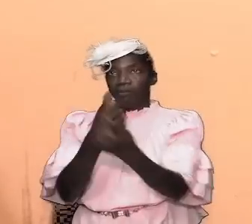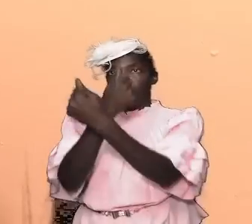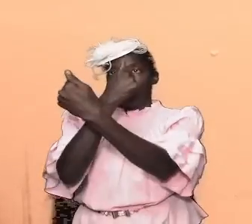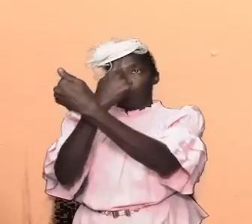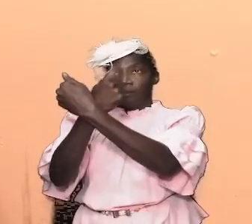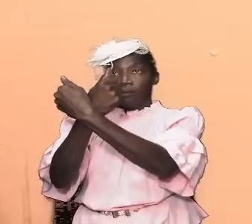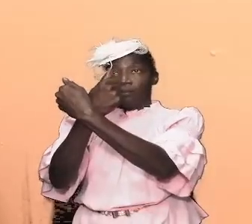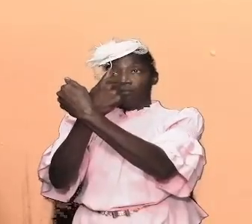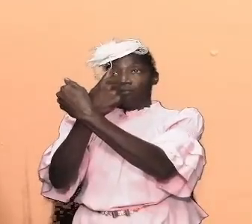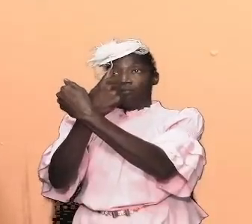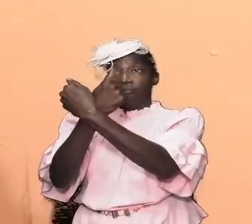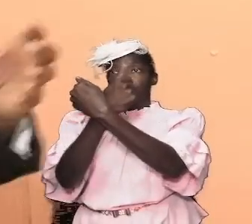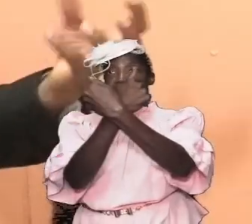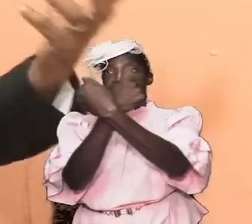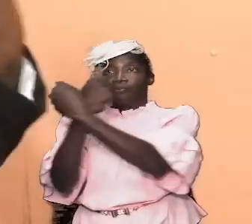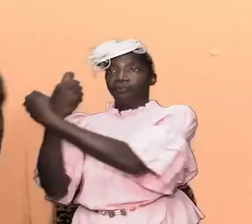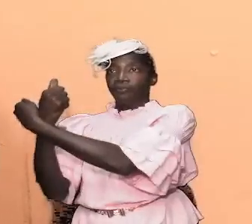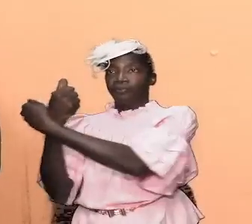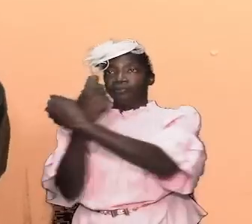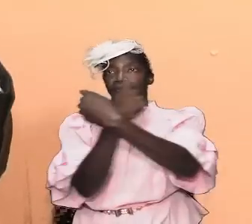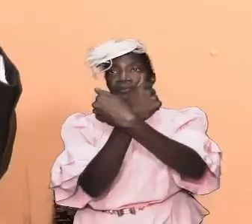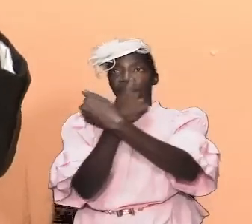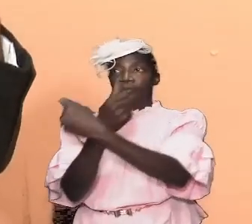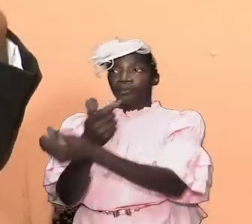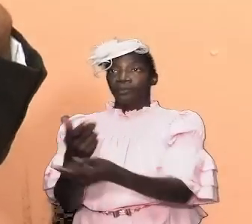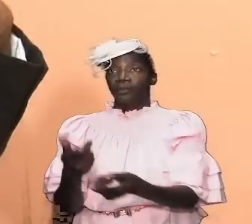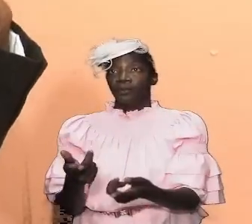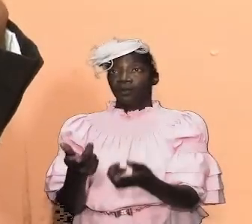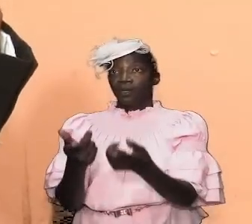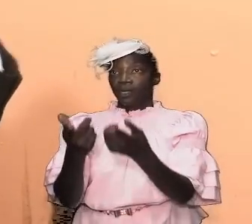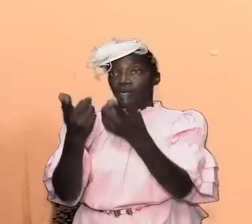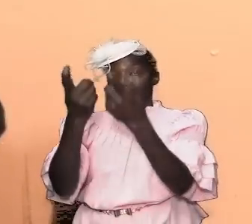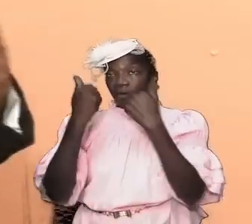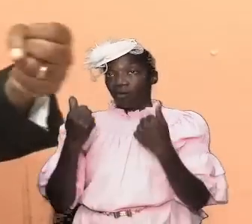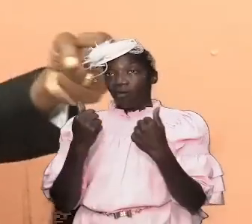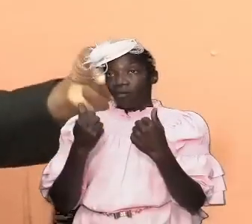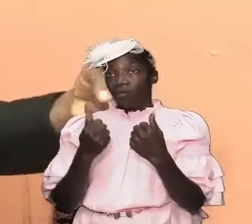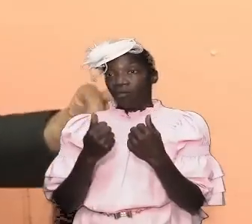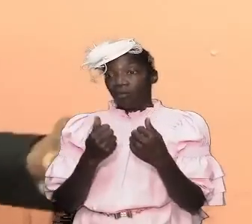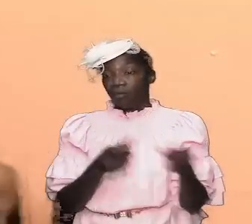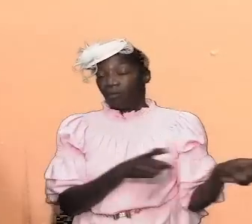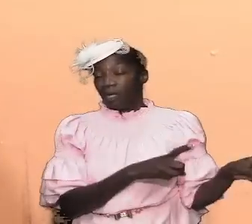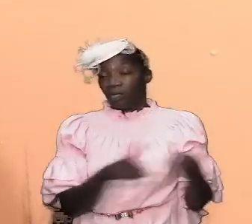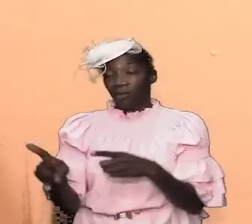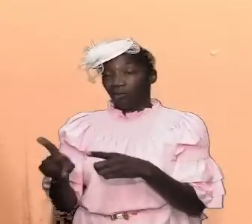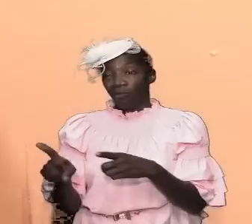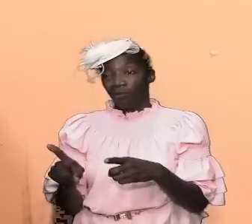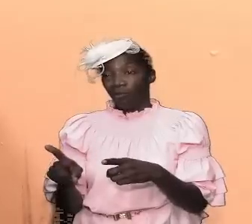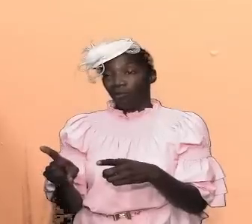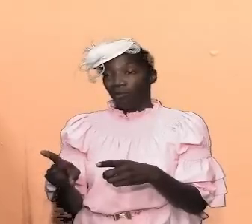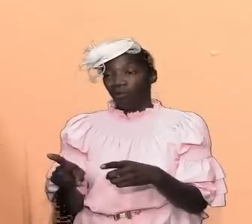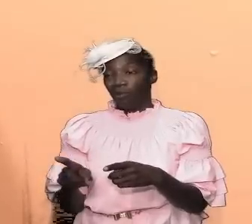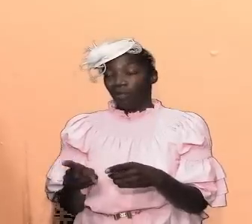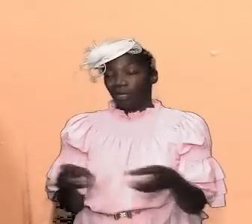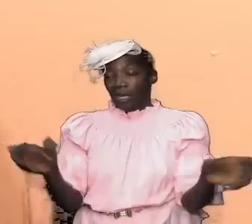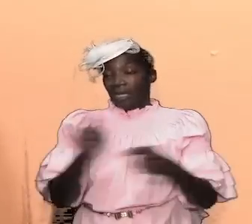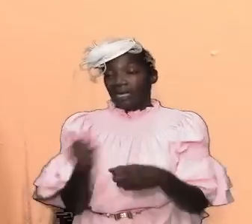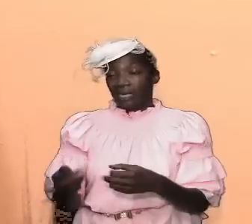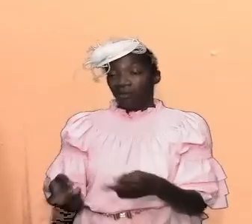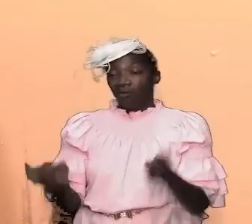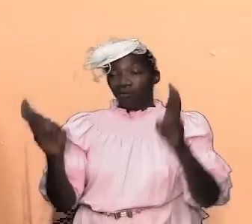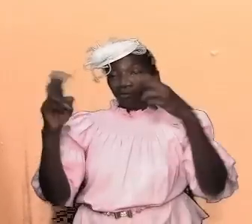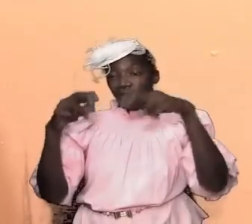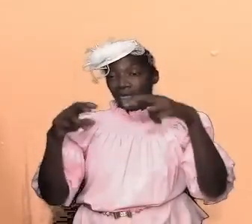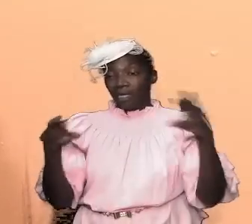babylon but while he came and he did what he was doing and get he was getting ready to carry them into